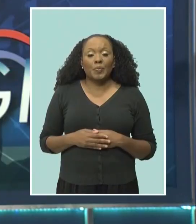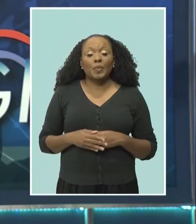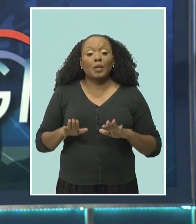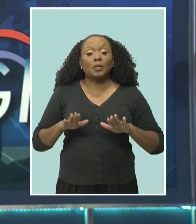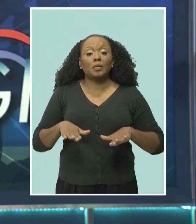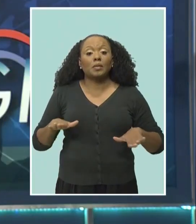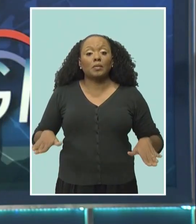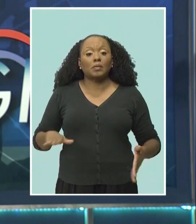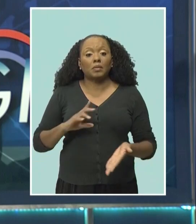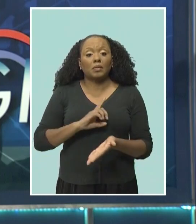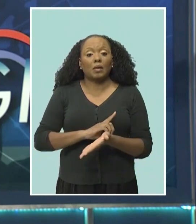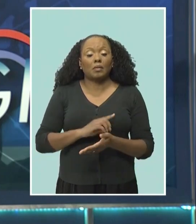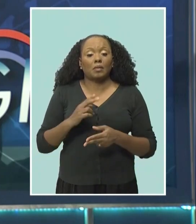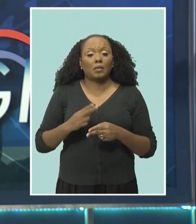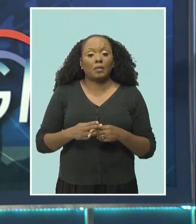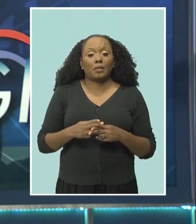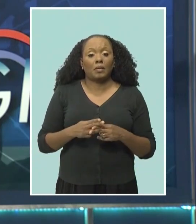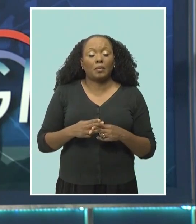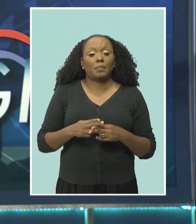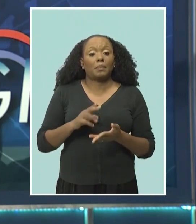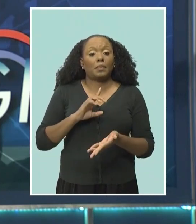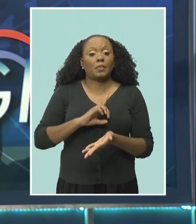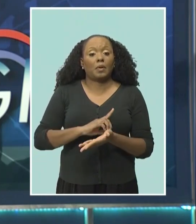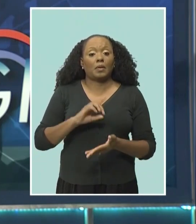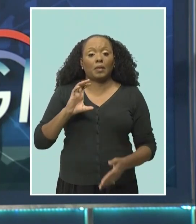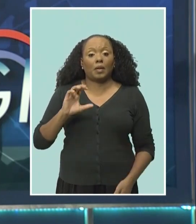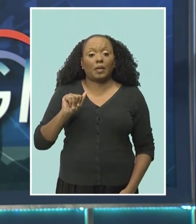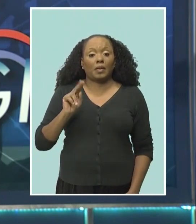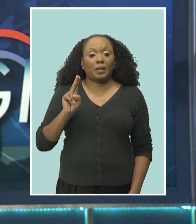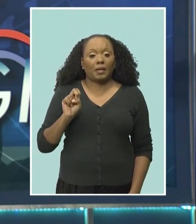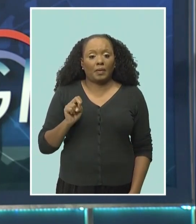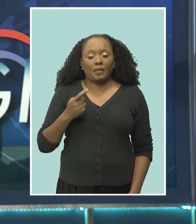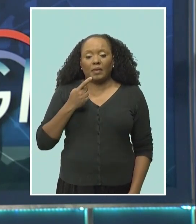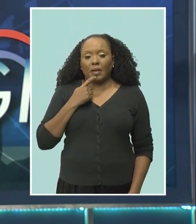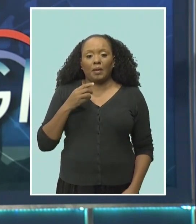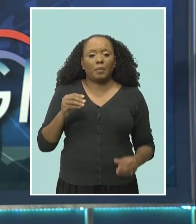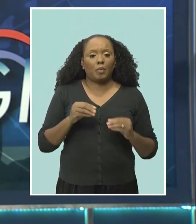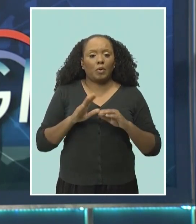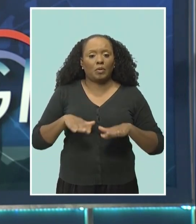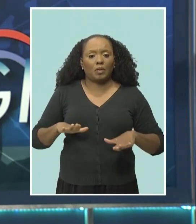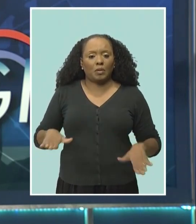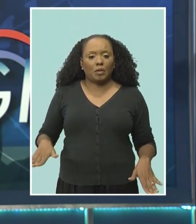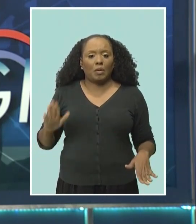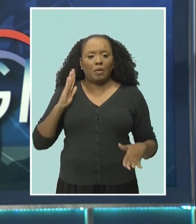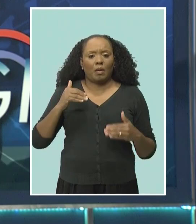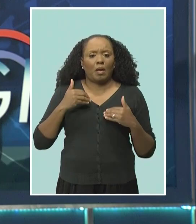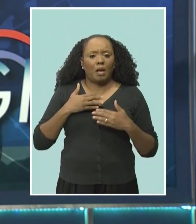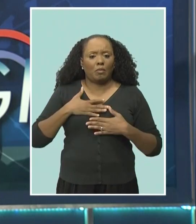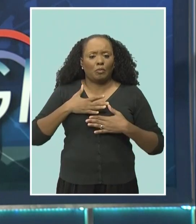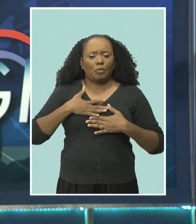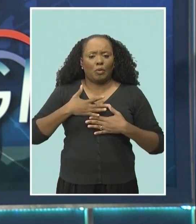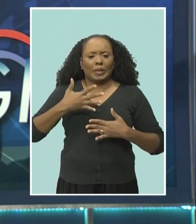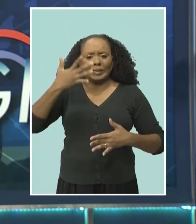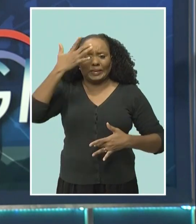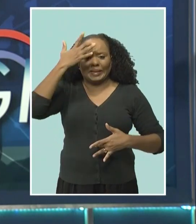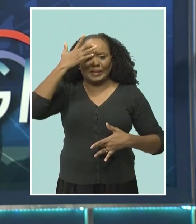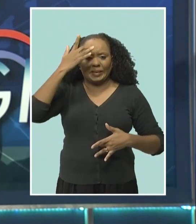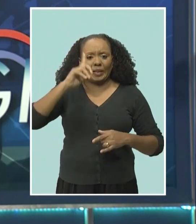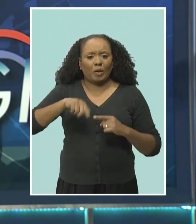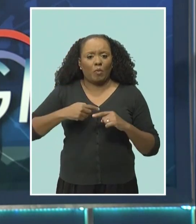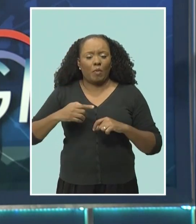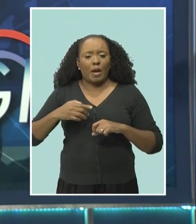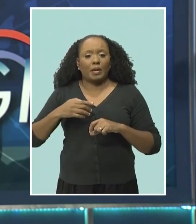A prediction from a leading pediatrician. More children will be affected by respiratory virus RSV once it reaches our shores.